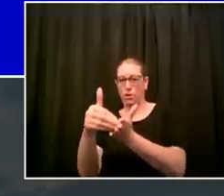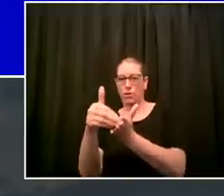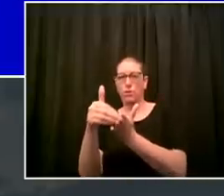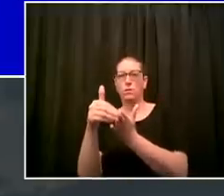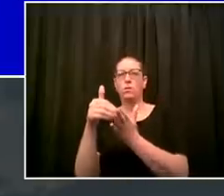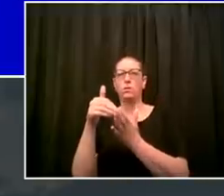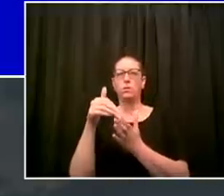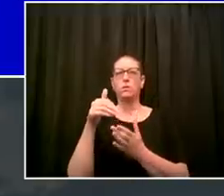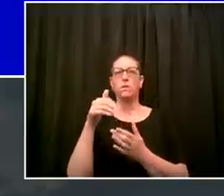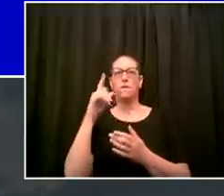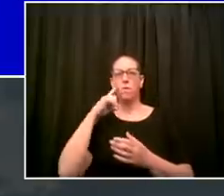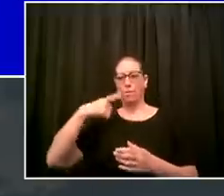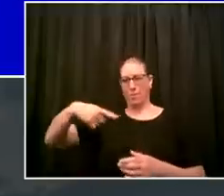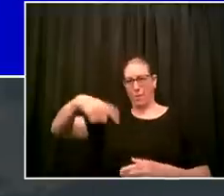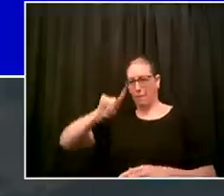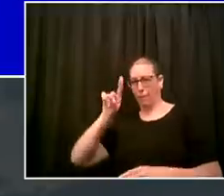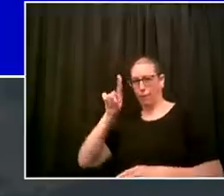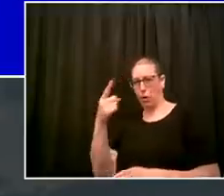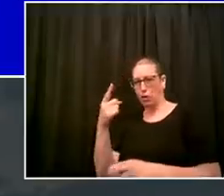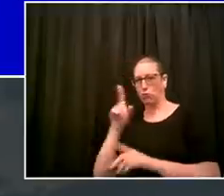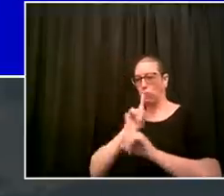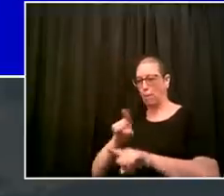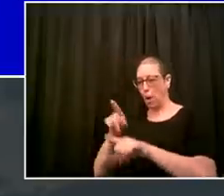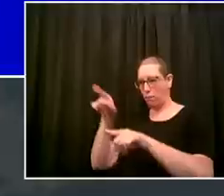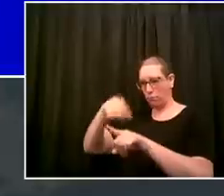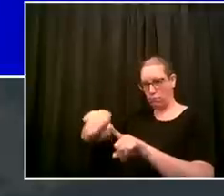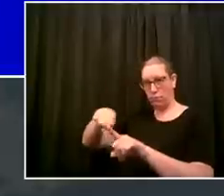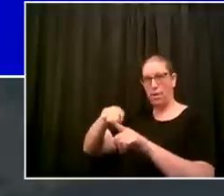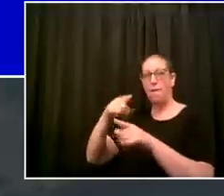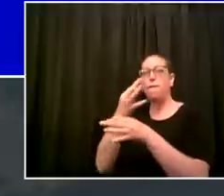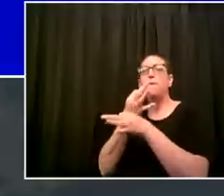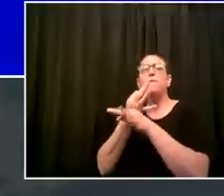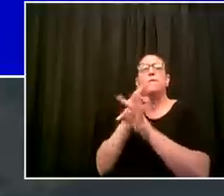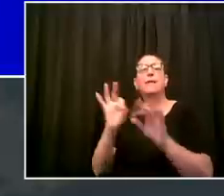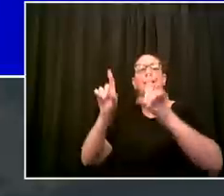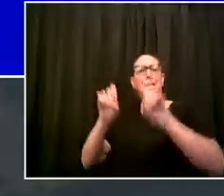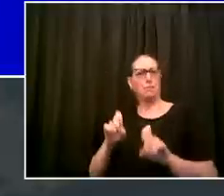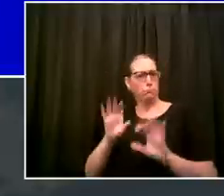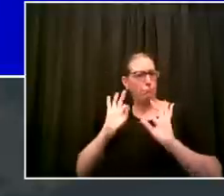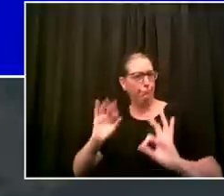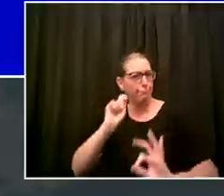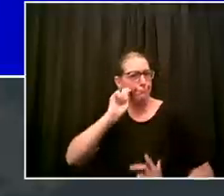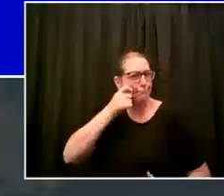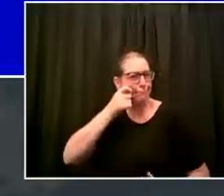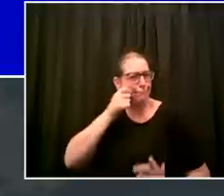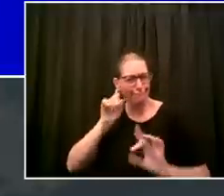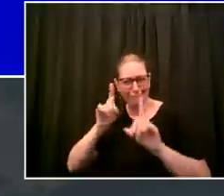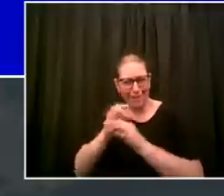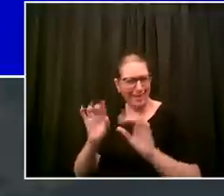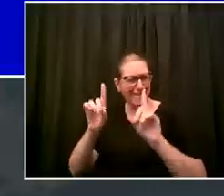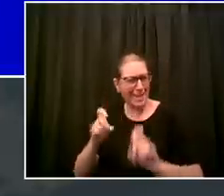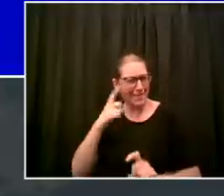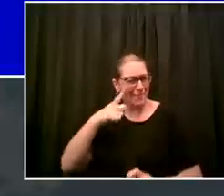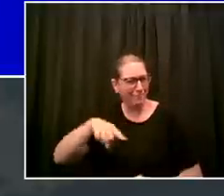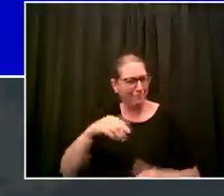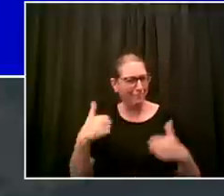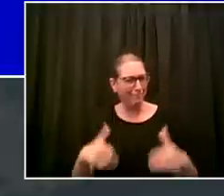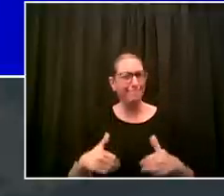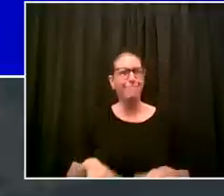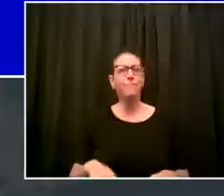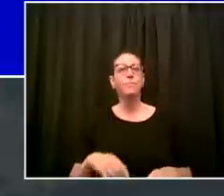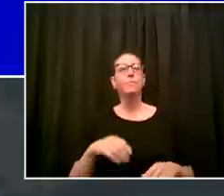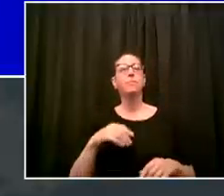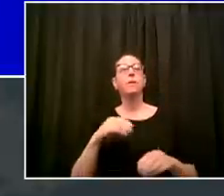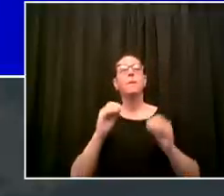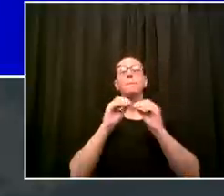if you want it it's there for you now it will start with fdny with emts paramedics firefighters the